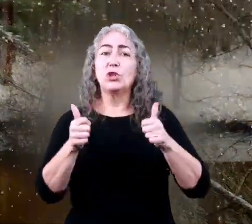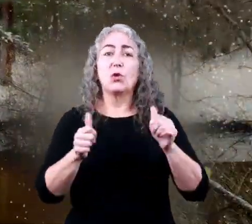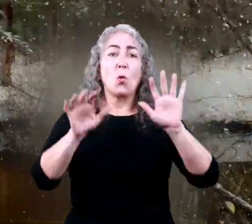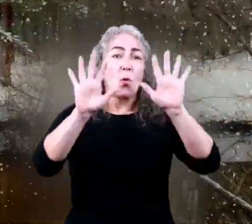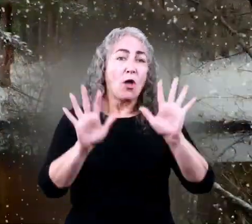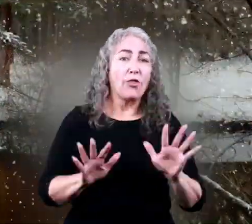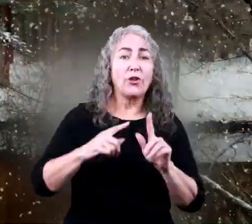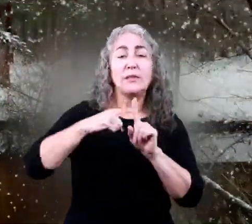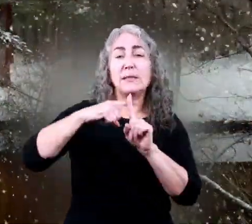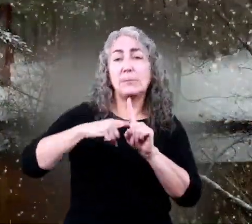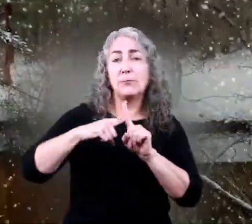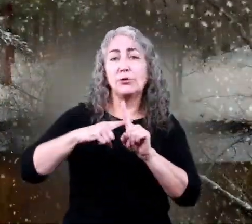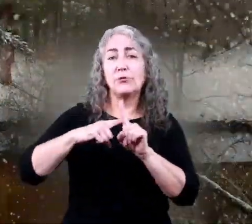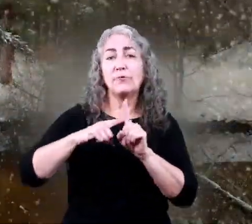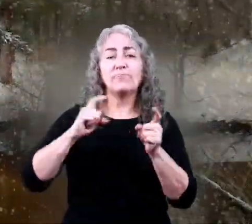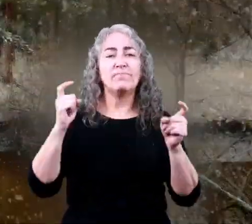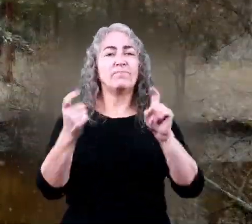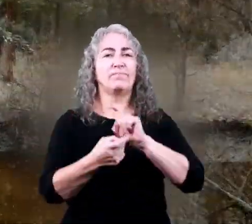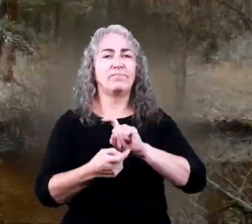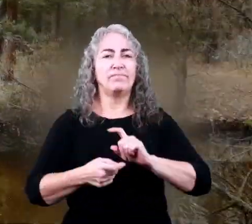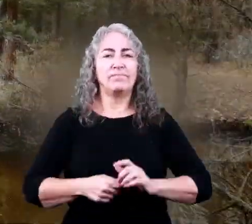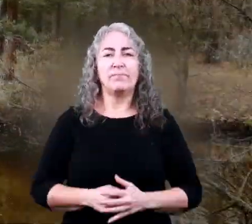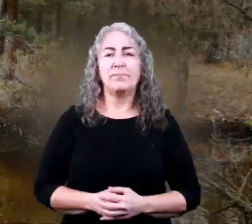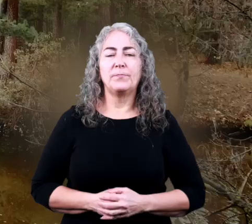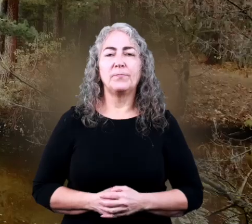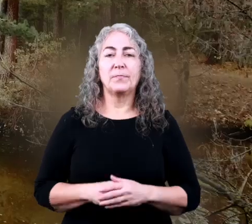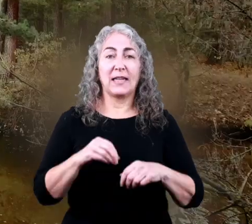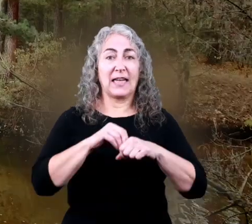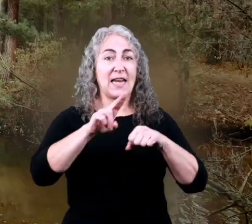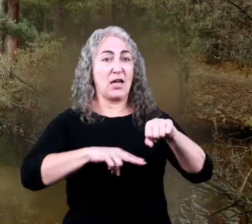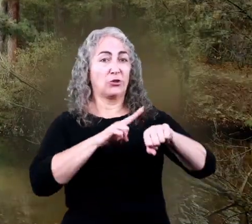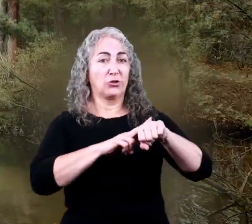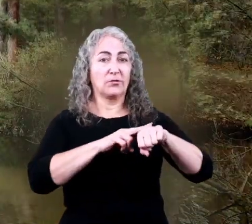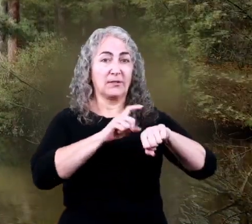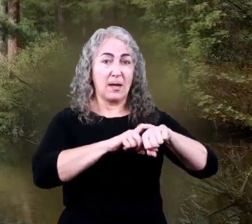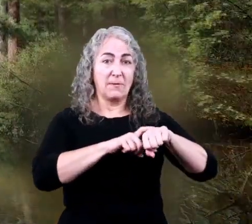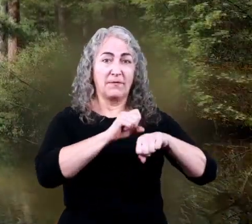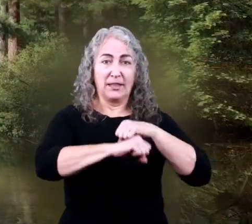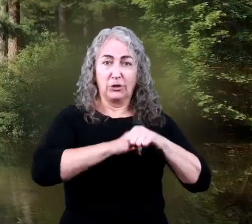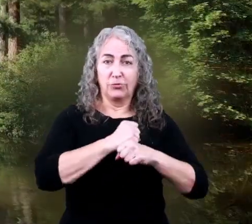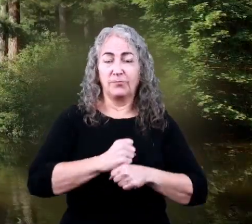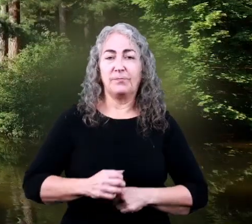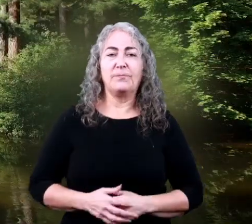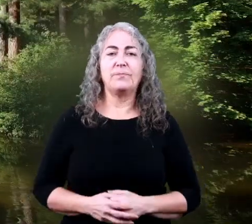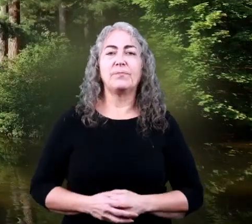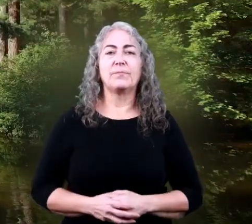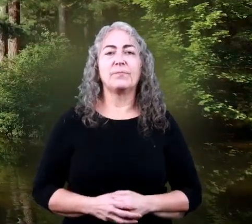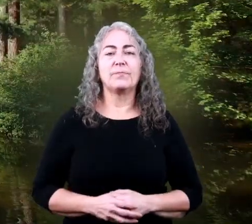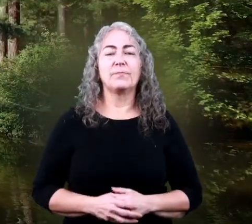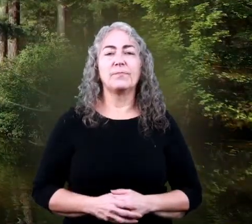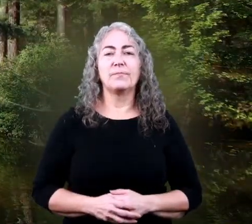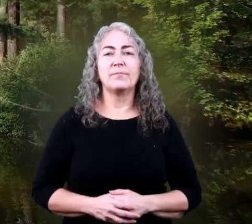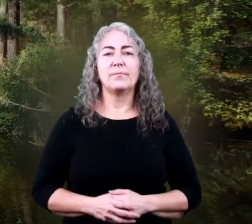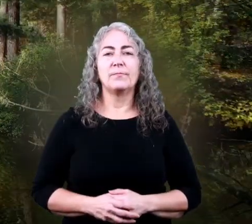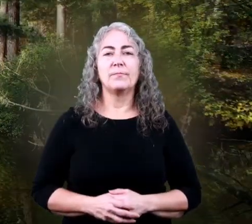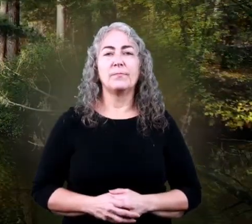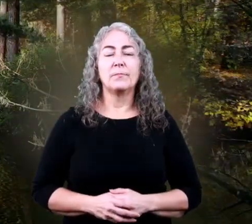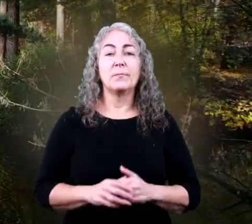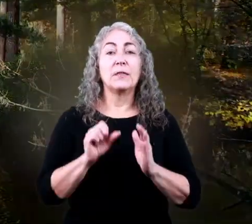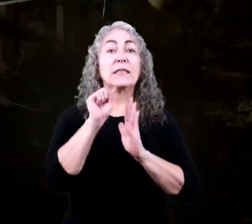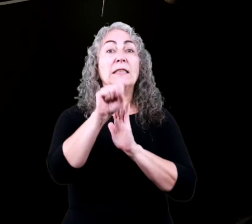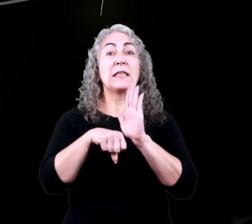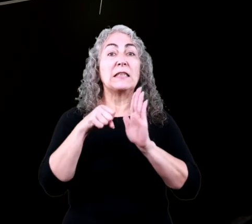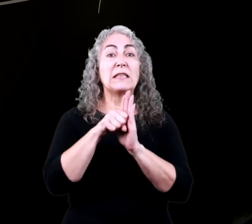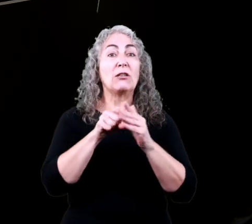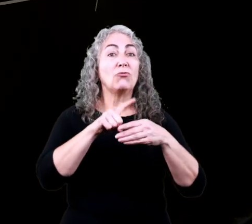of time which has different temperatures, weather, and changes in nature than other times of the year.